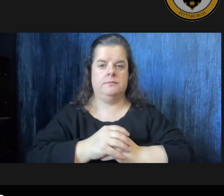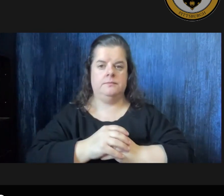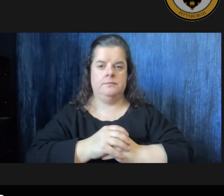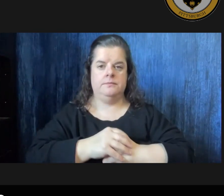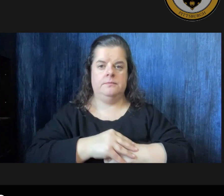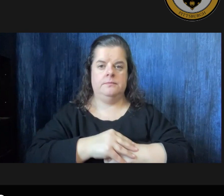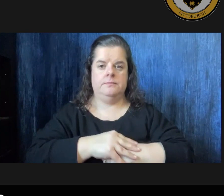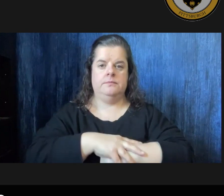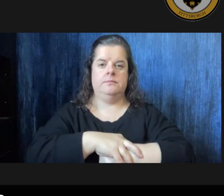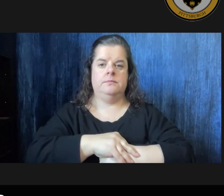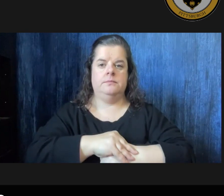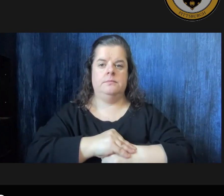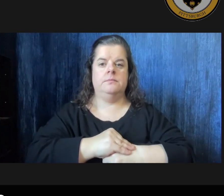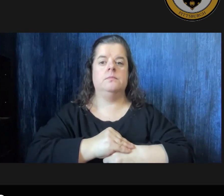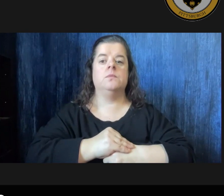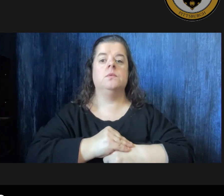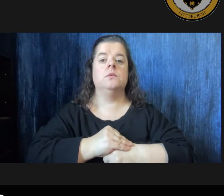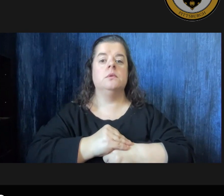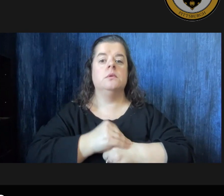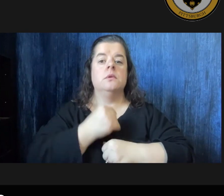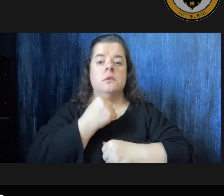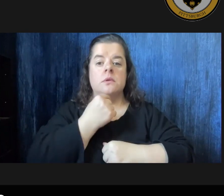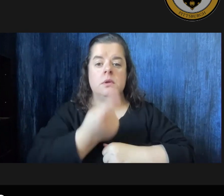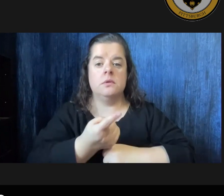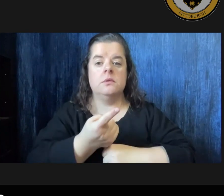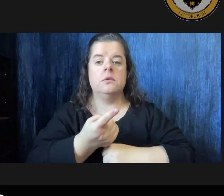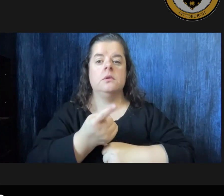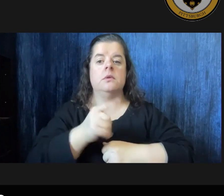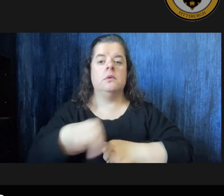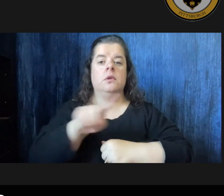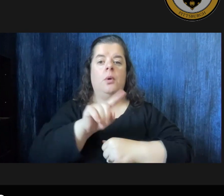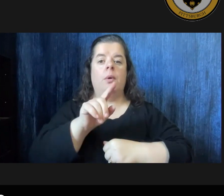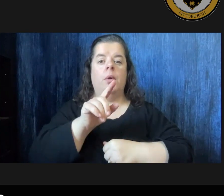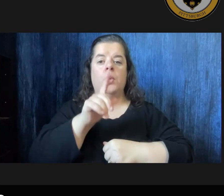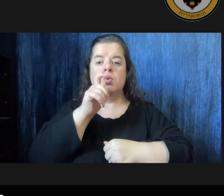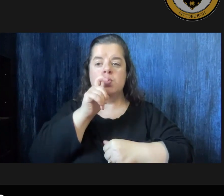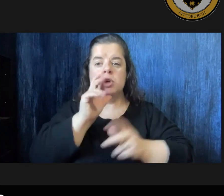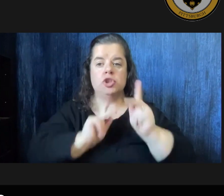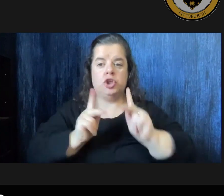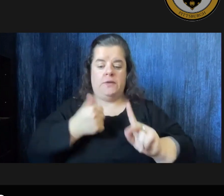the budget also tells a story of those of us who serve the public